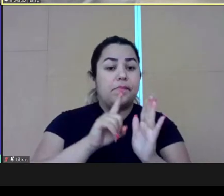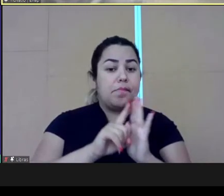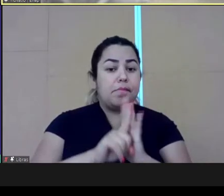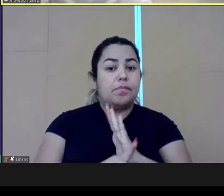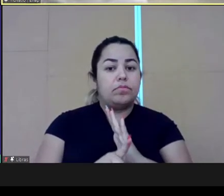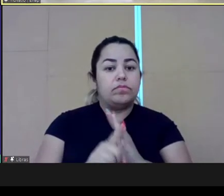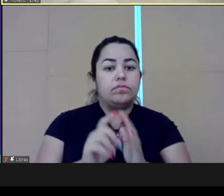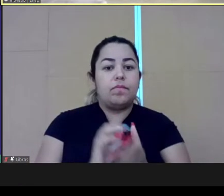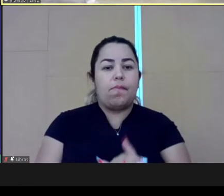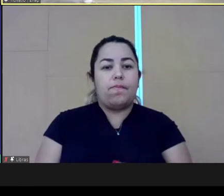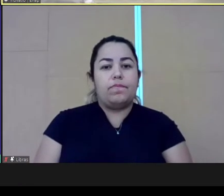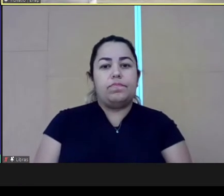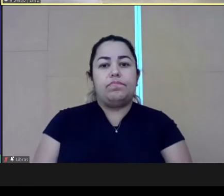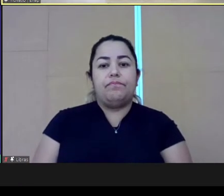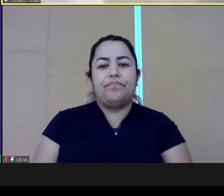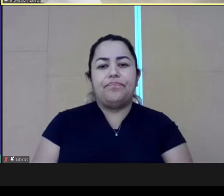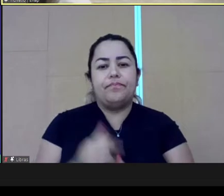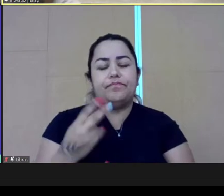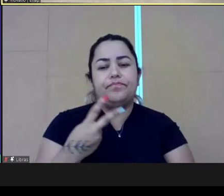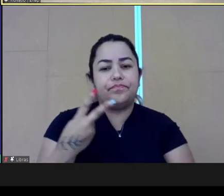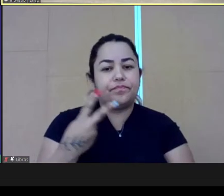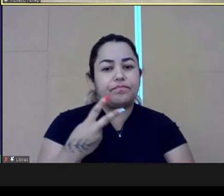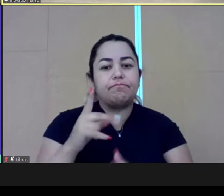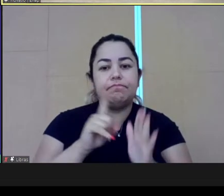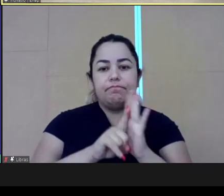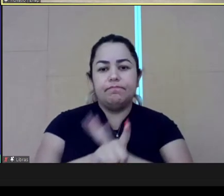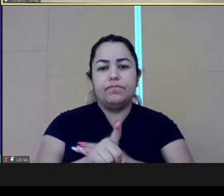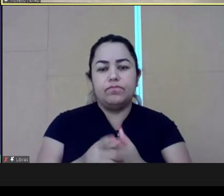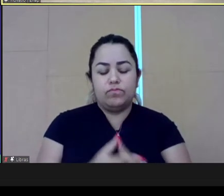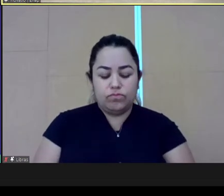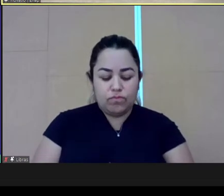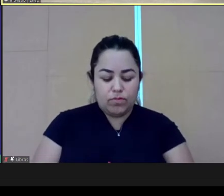We have time for one more question, right?